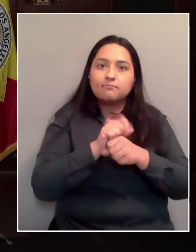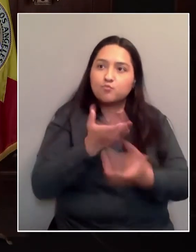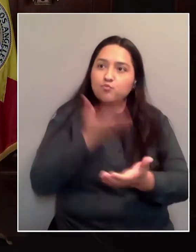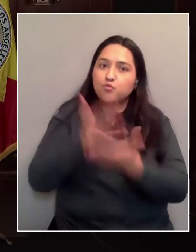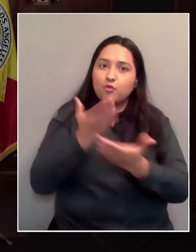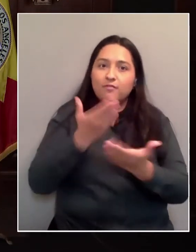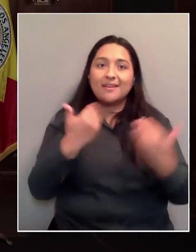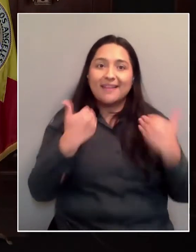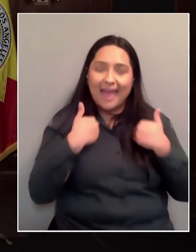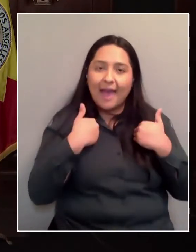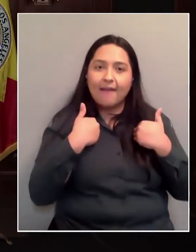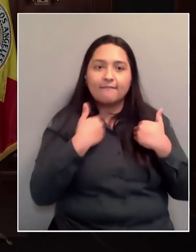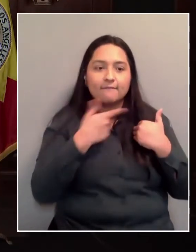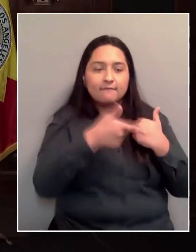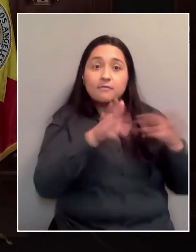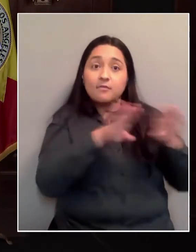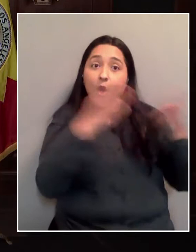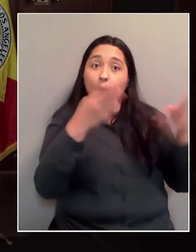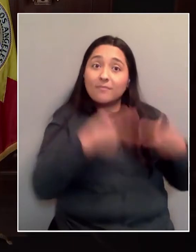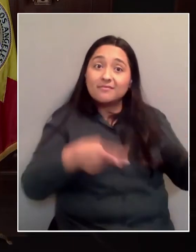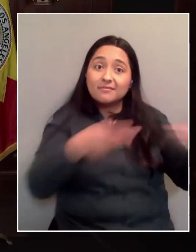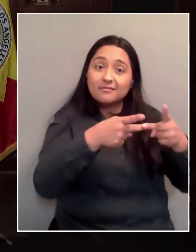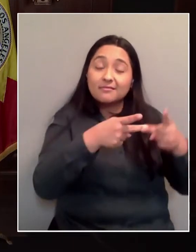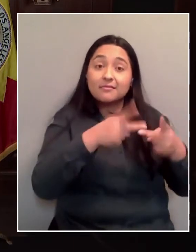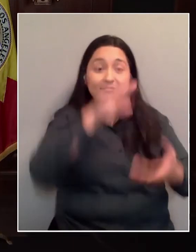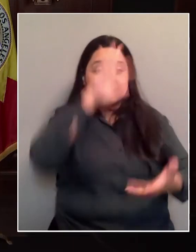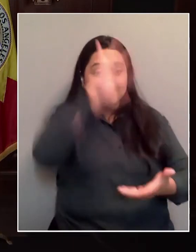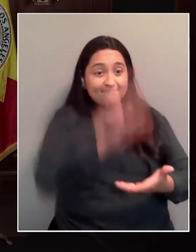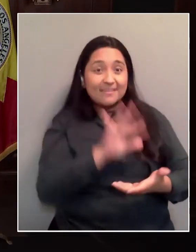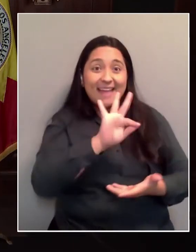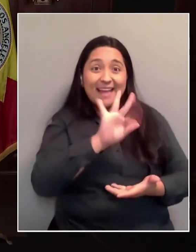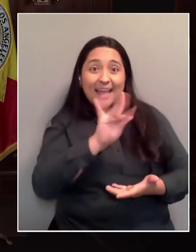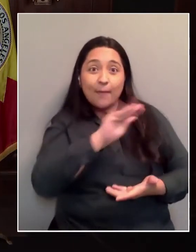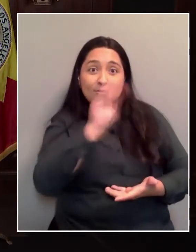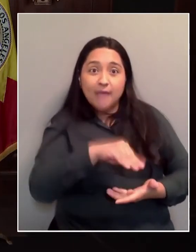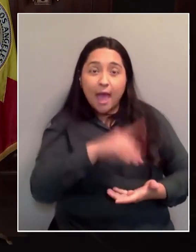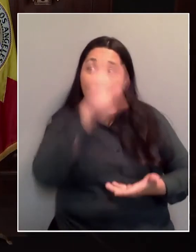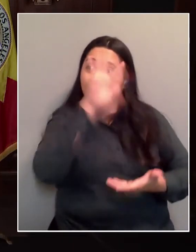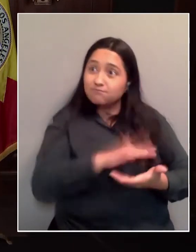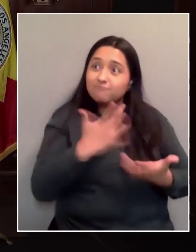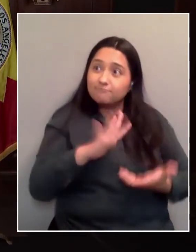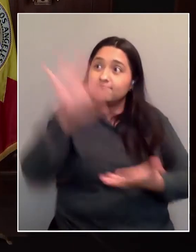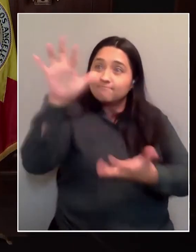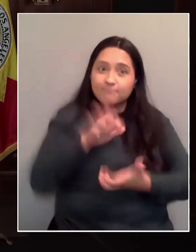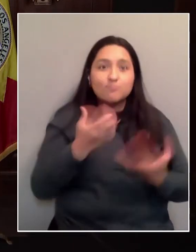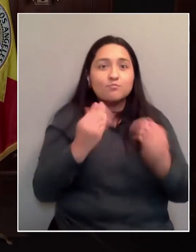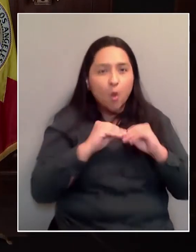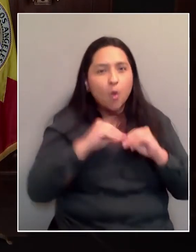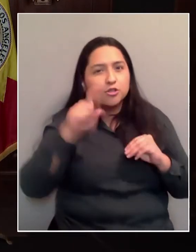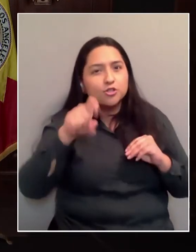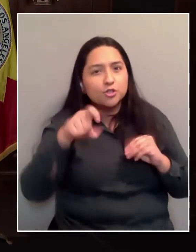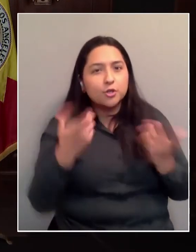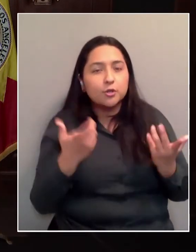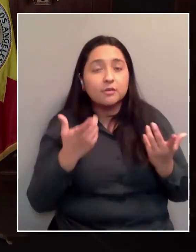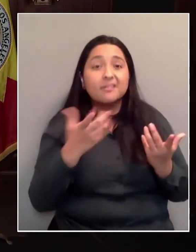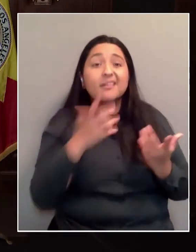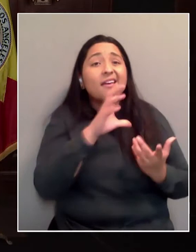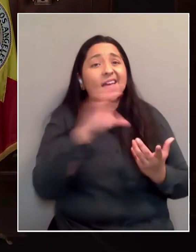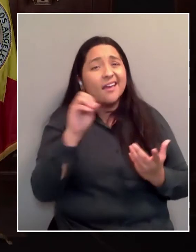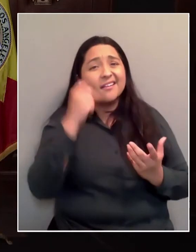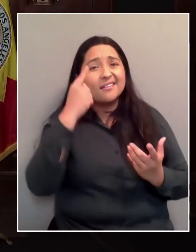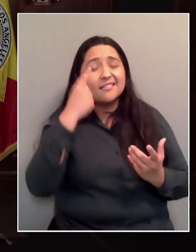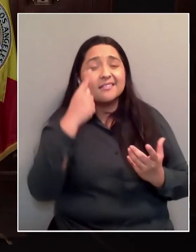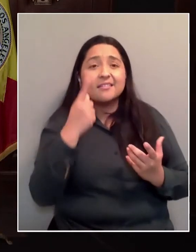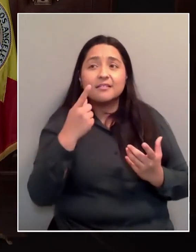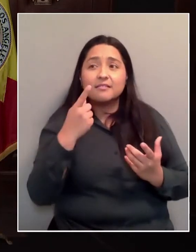out and in people's arms already and reward them. Secondly, at the national level, go to those places with hot spots. There's no reason that there should be a